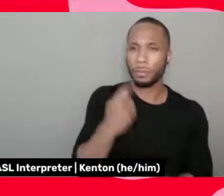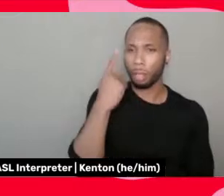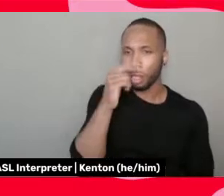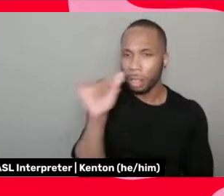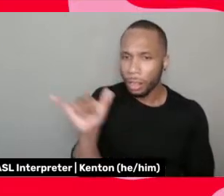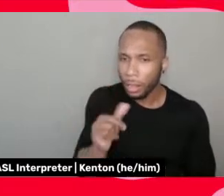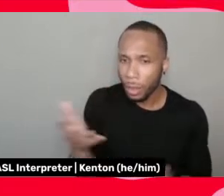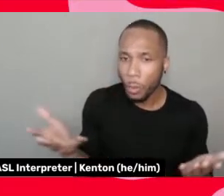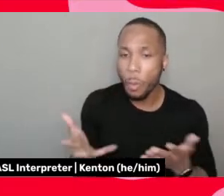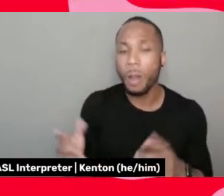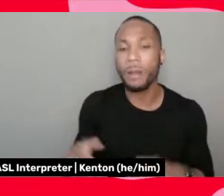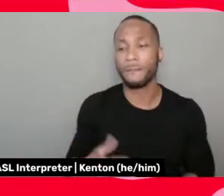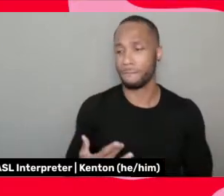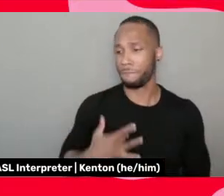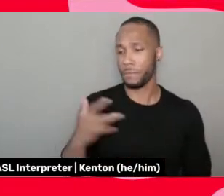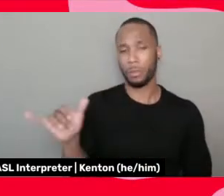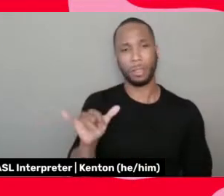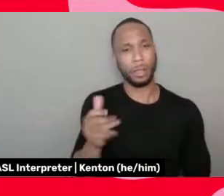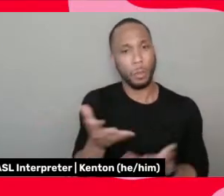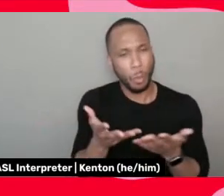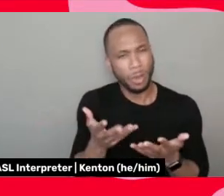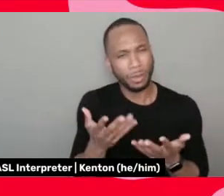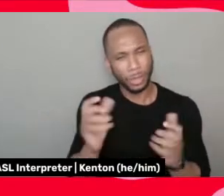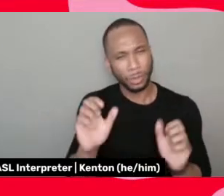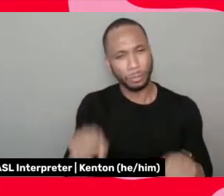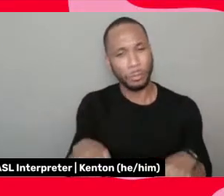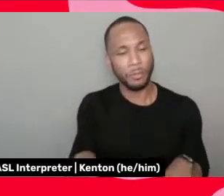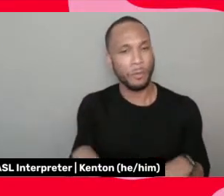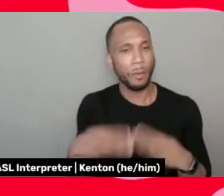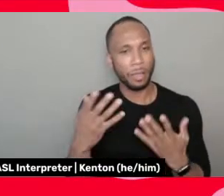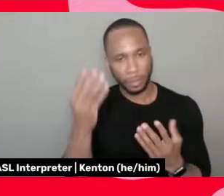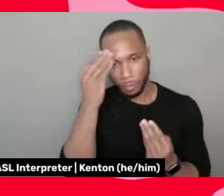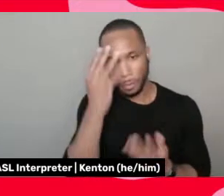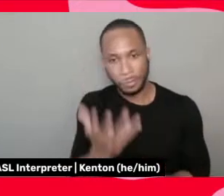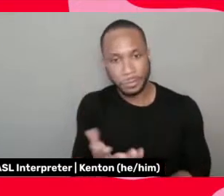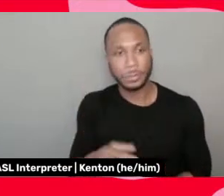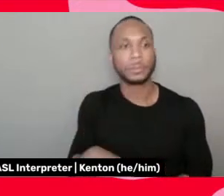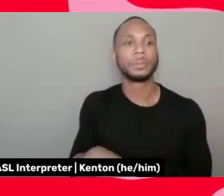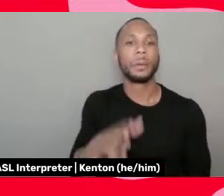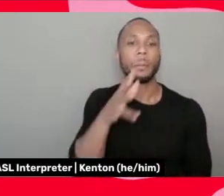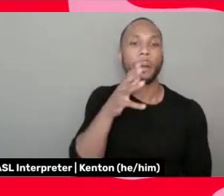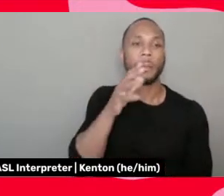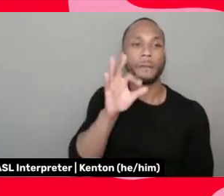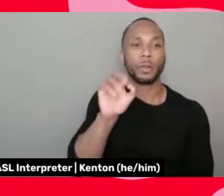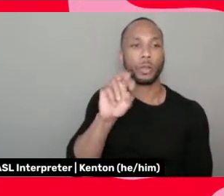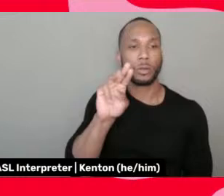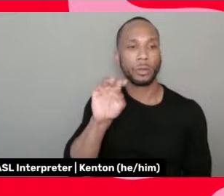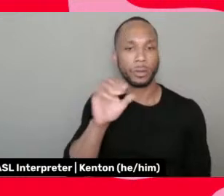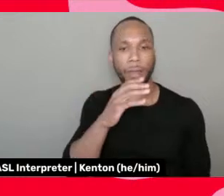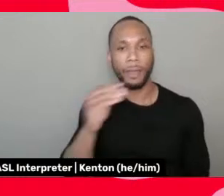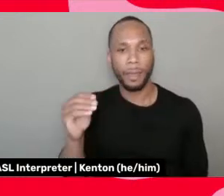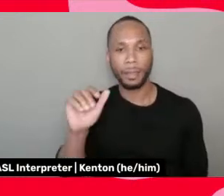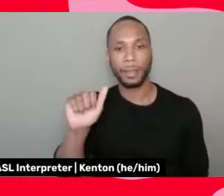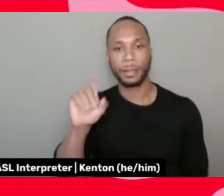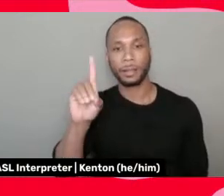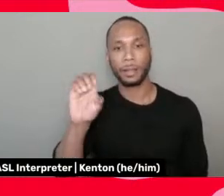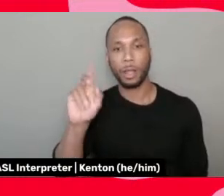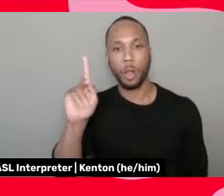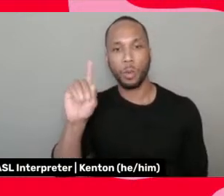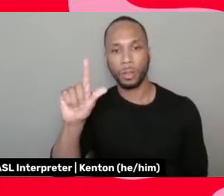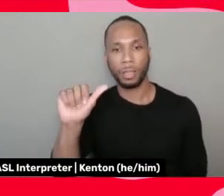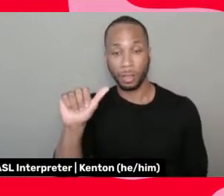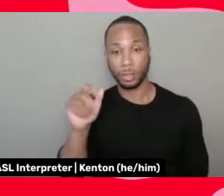if you can just give us, give us some of that, especially Mama Fern and Ms. Ida Kola having such a long, um,